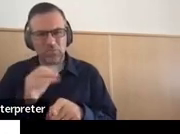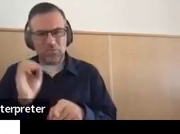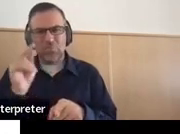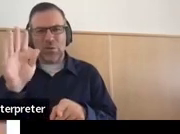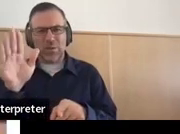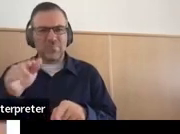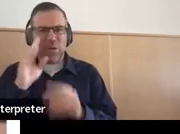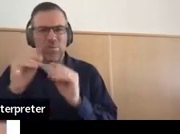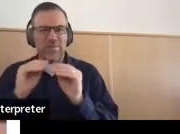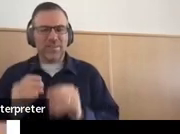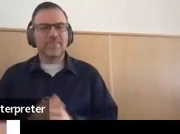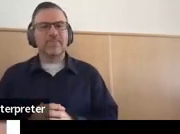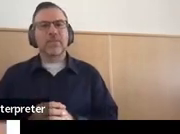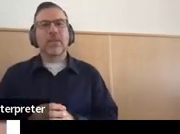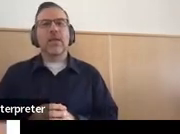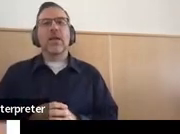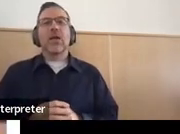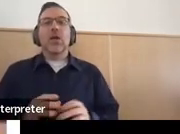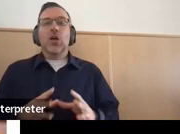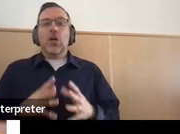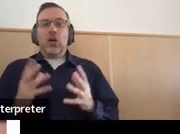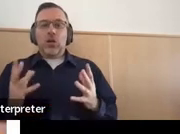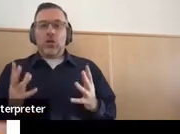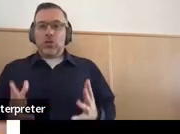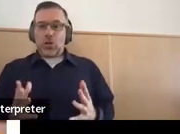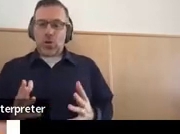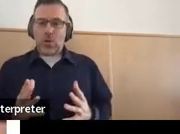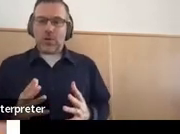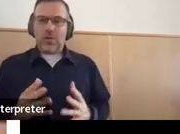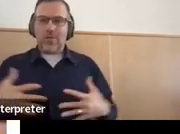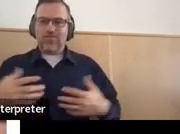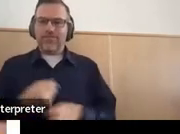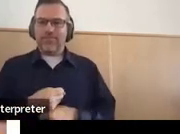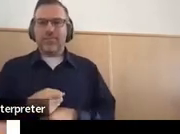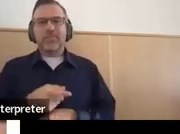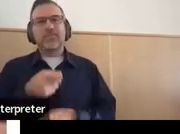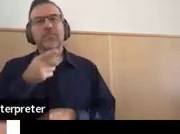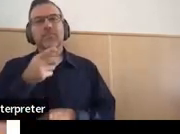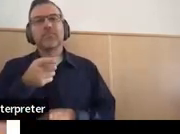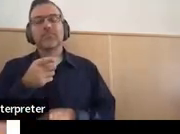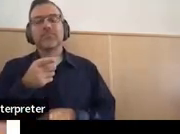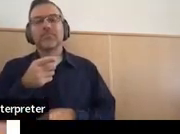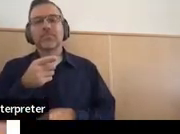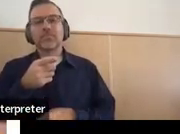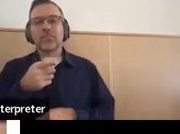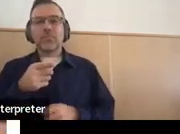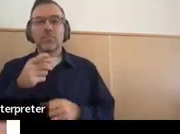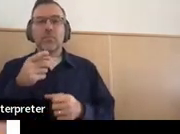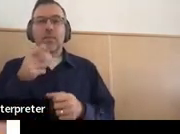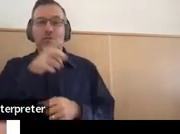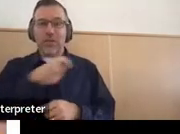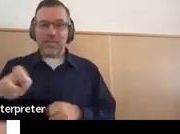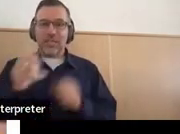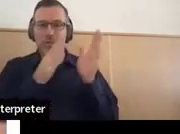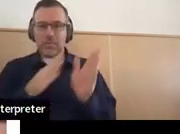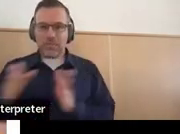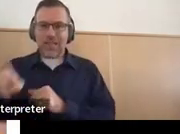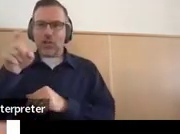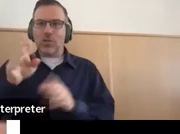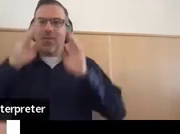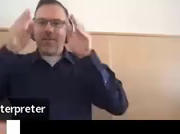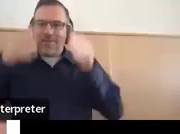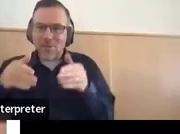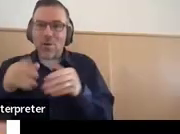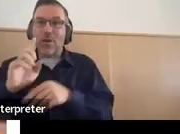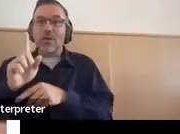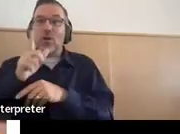So, some takeaways. Transition plans should be student-centered, and family engagement is key, but we